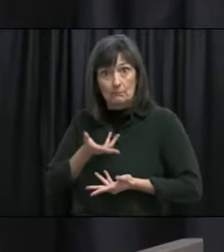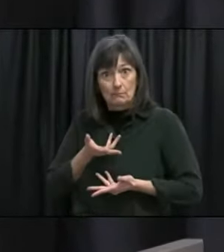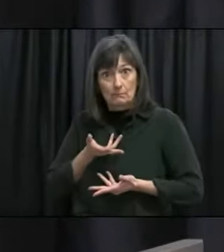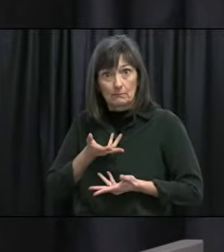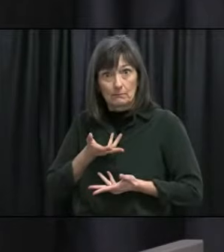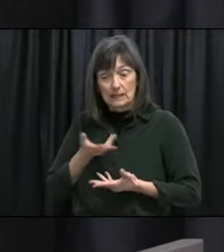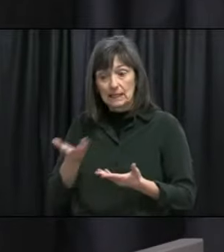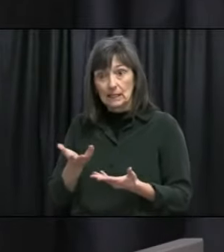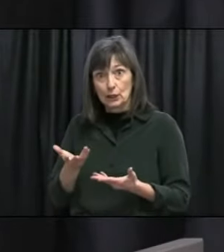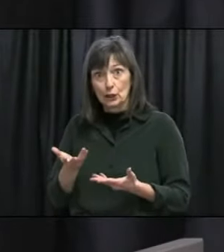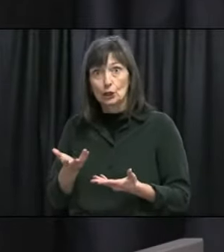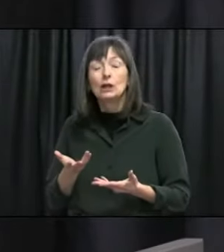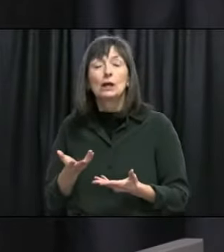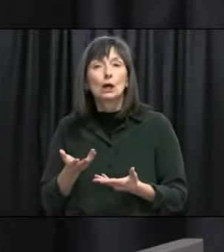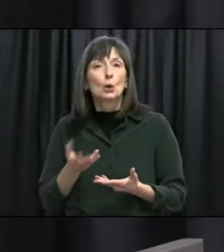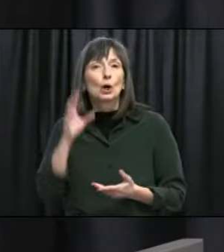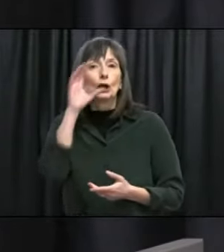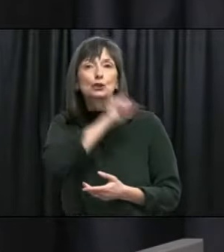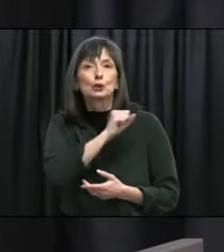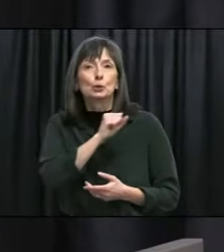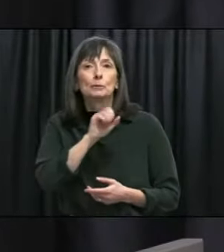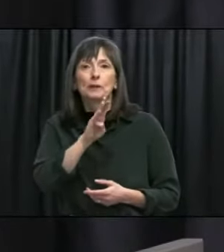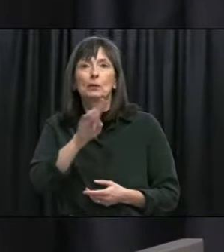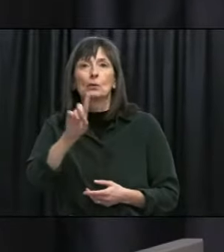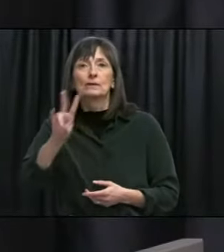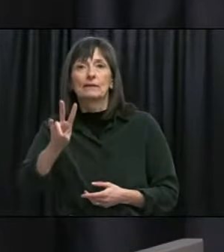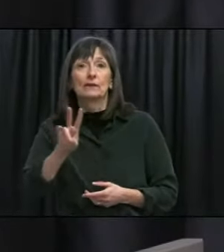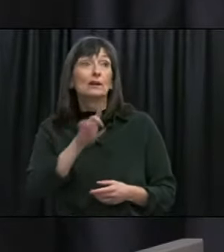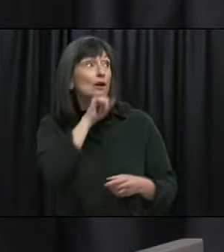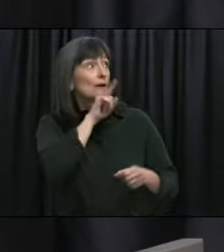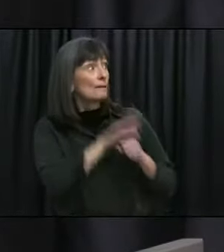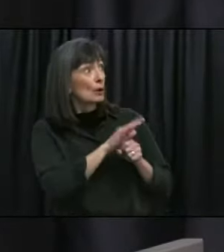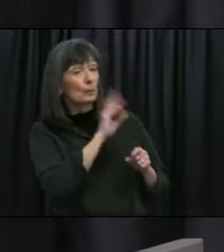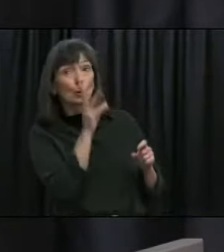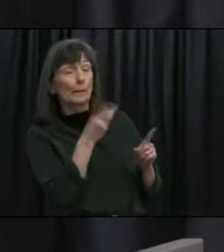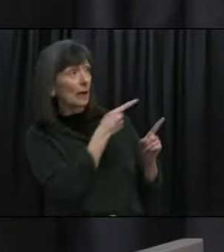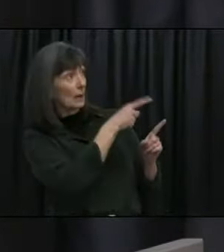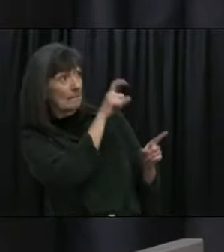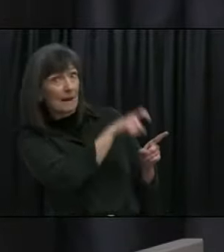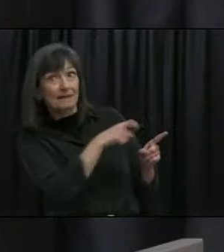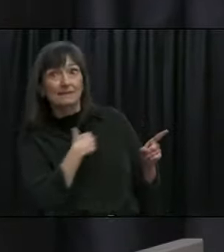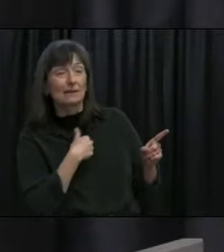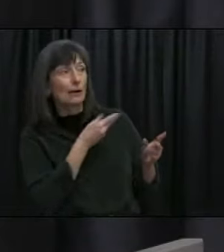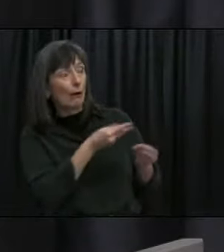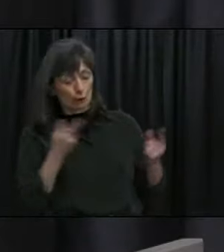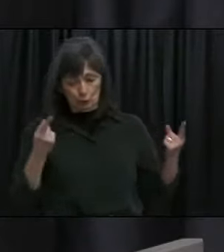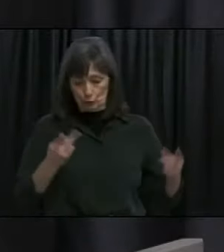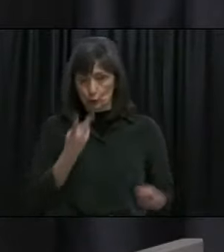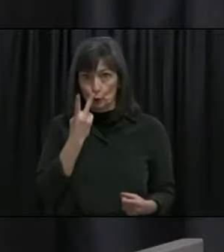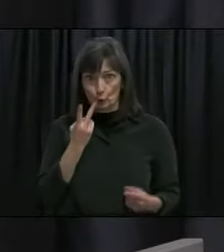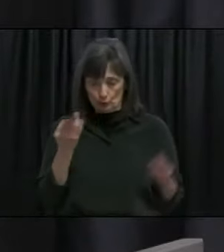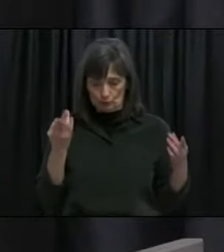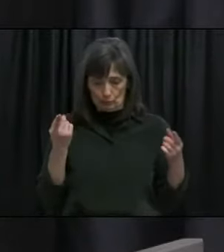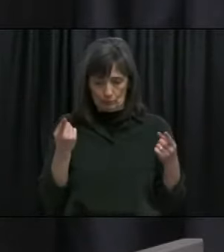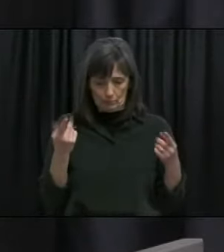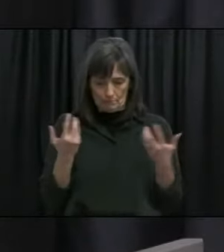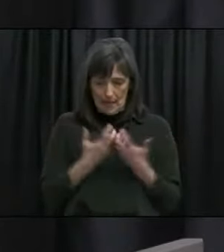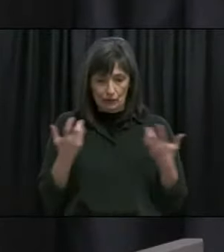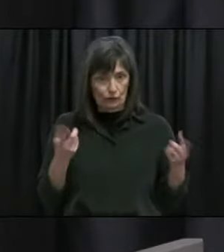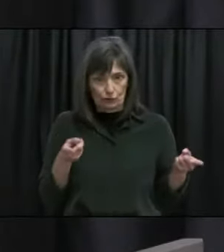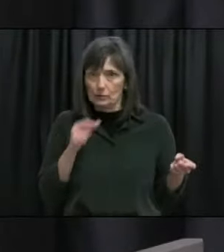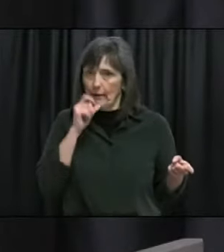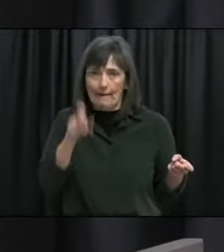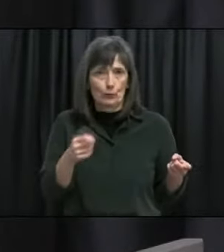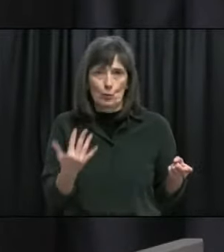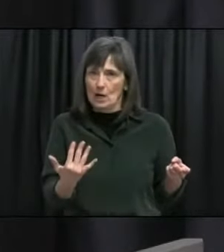lab we would act on that as if it was we wouldn't necessarily wait for confirmation from the national microbiology lab we would behave as if it